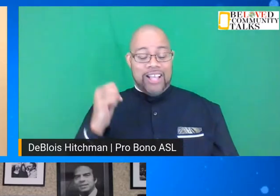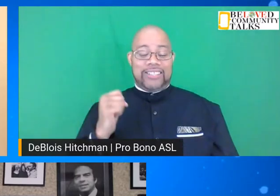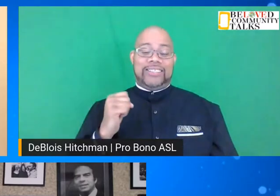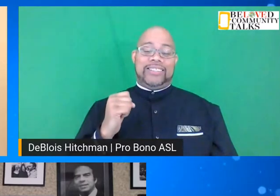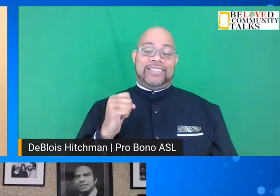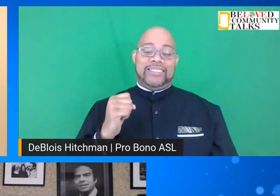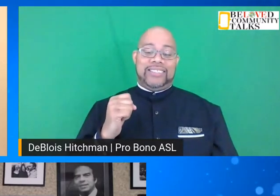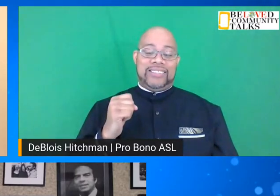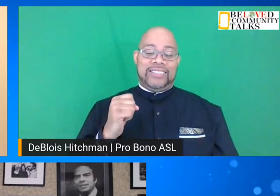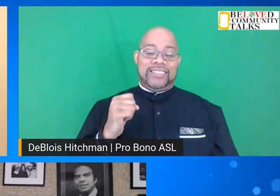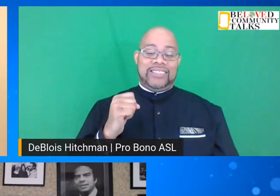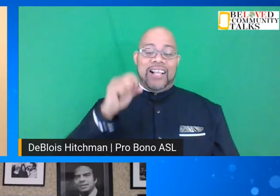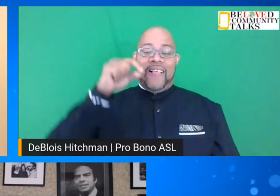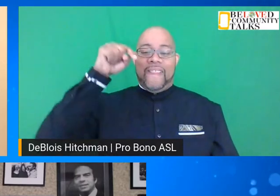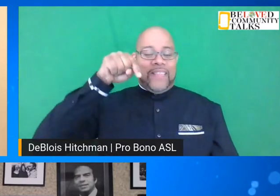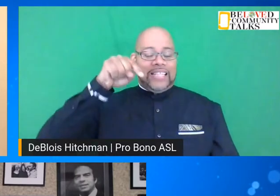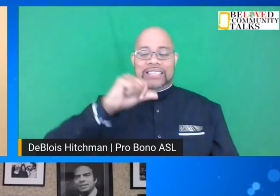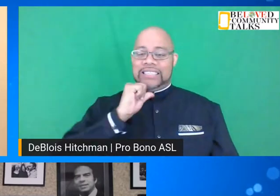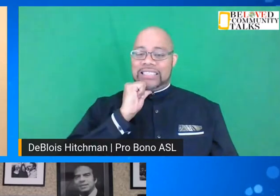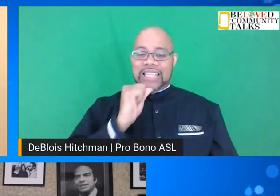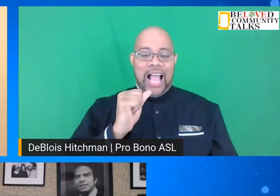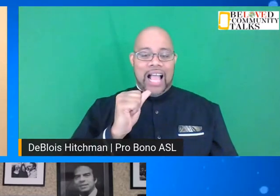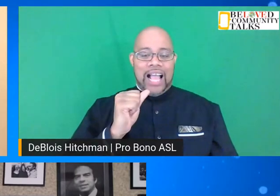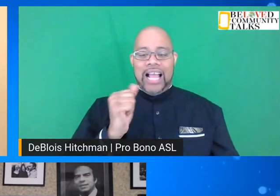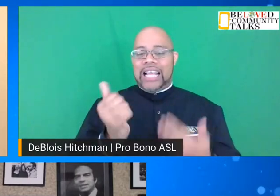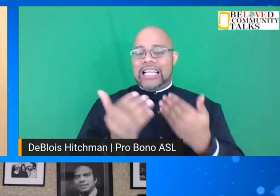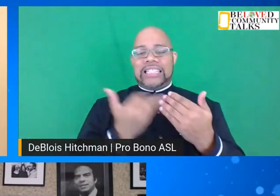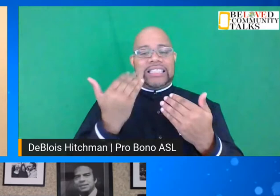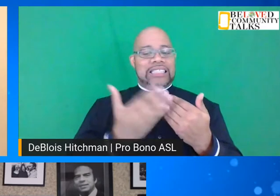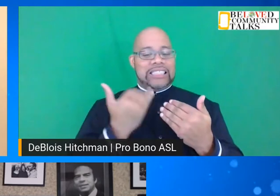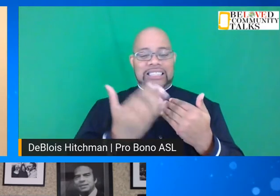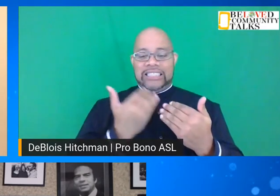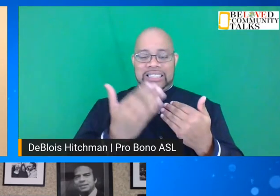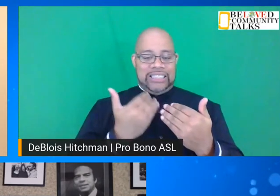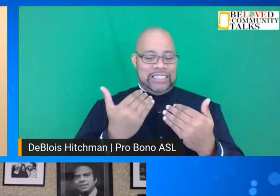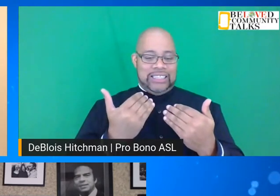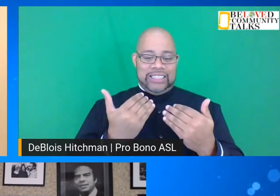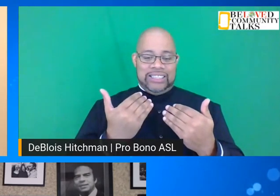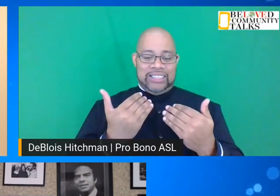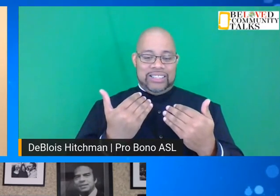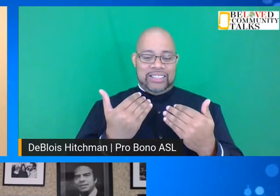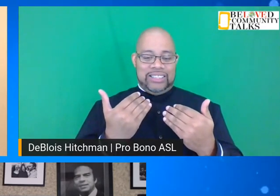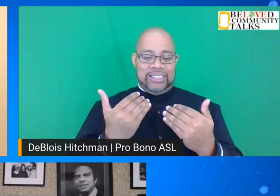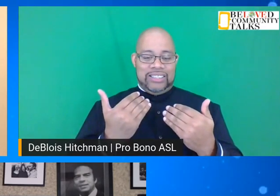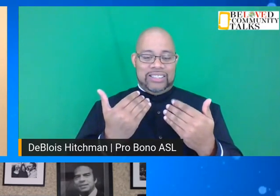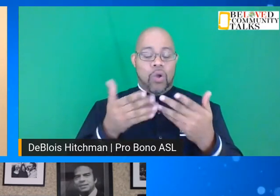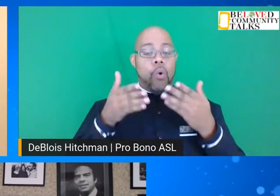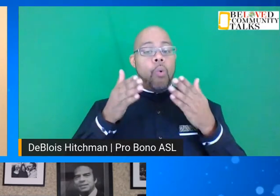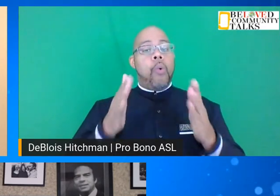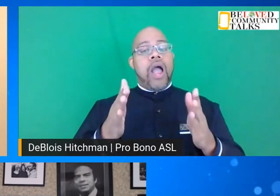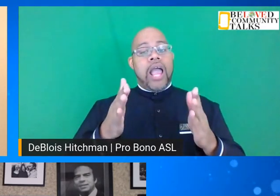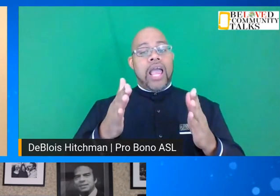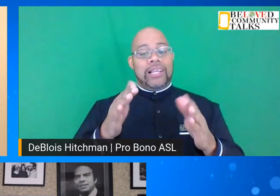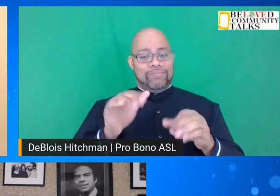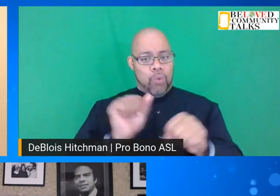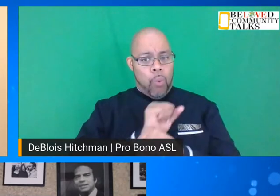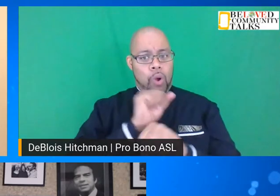Because this is not an easy way to work.